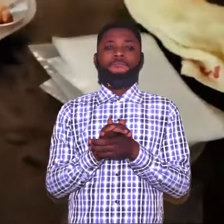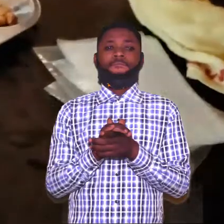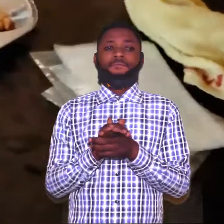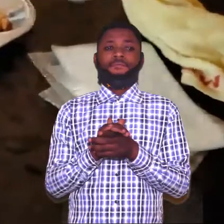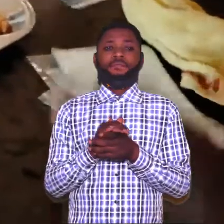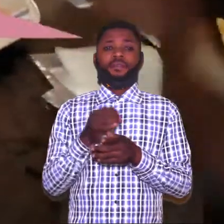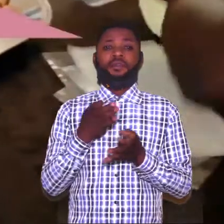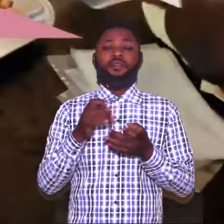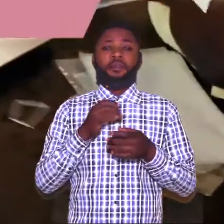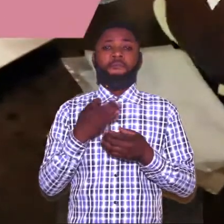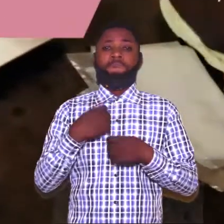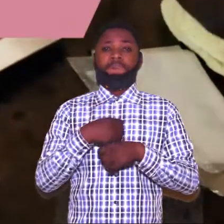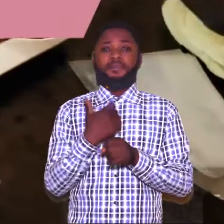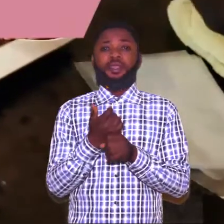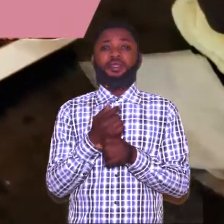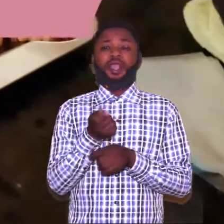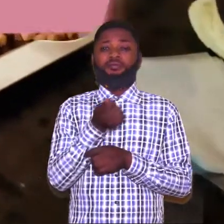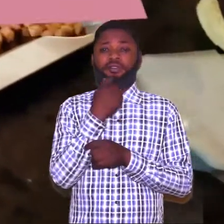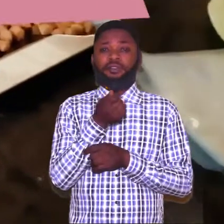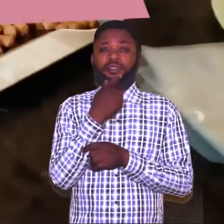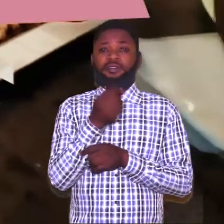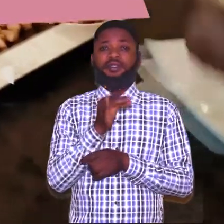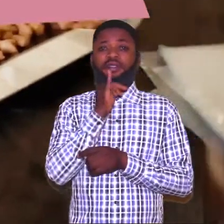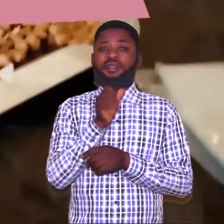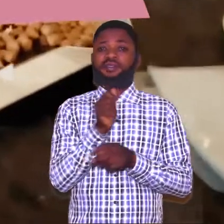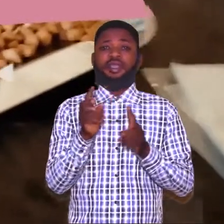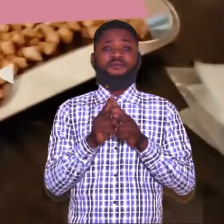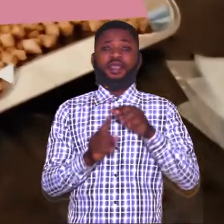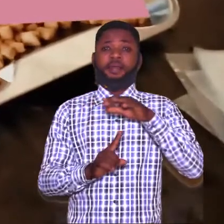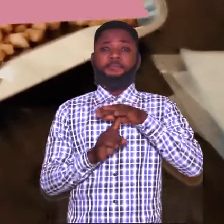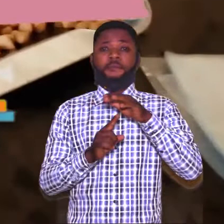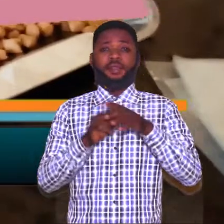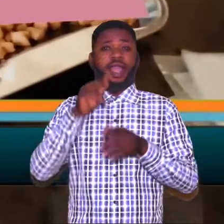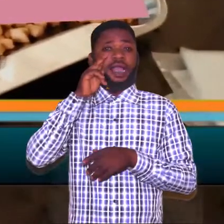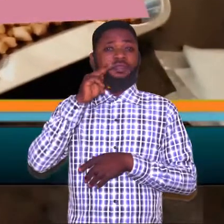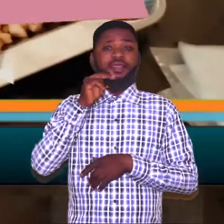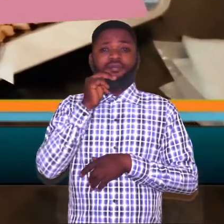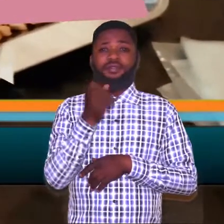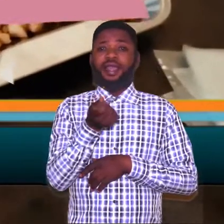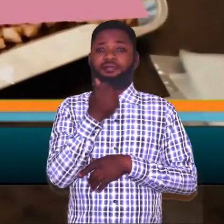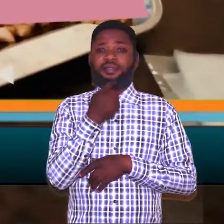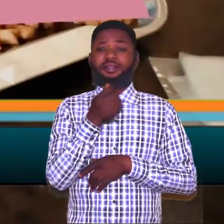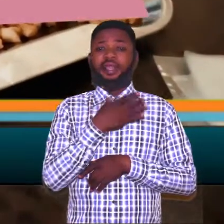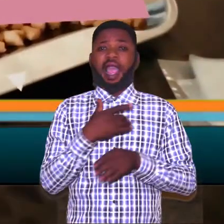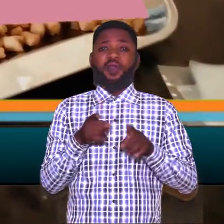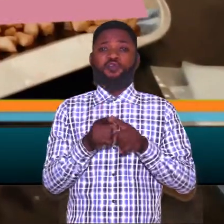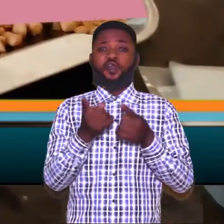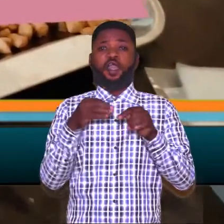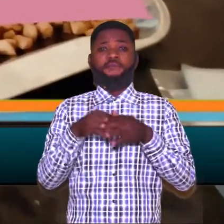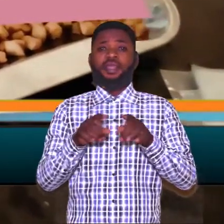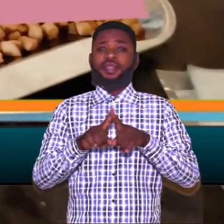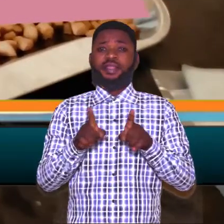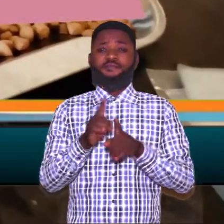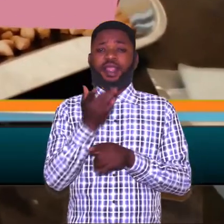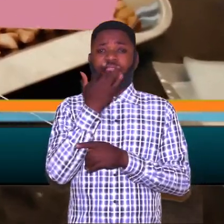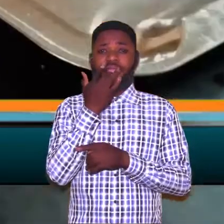How to make Chin Chin. Chin Chin is a very popular Nigerian snack and it also comes in a